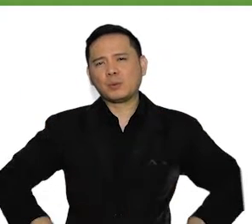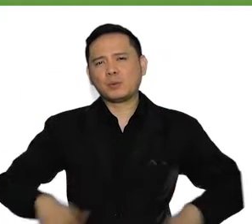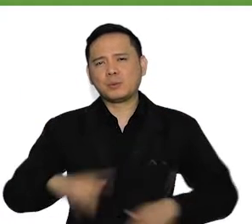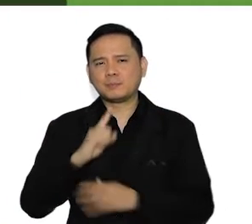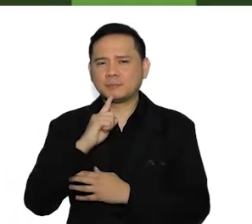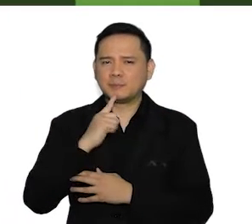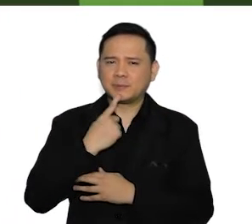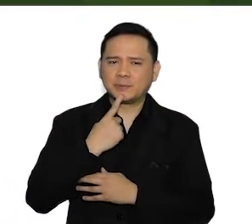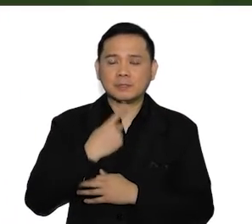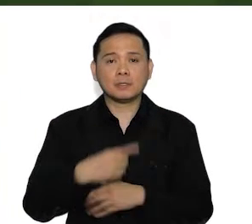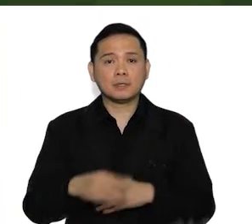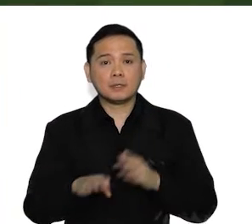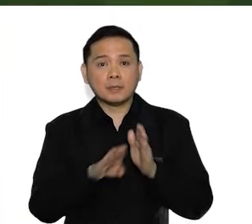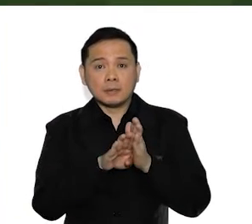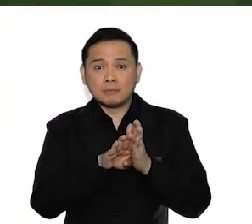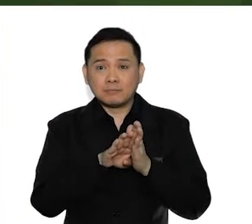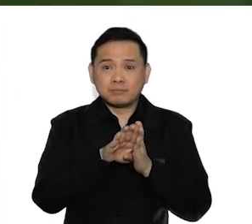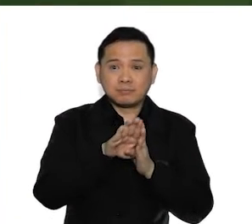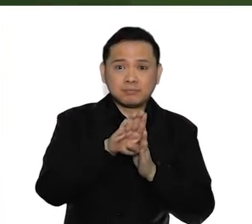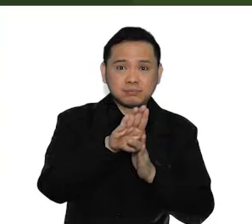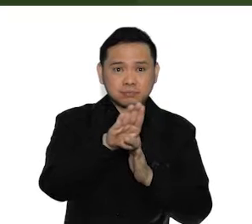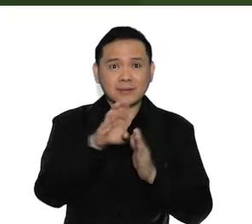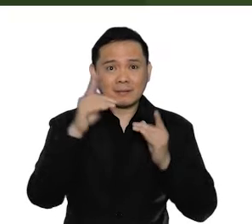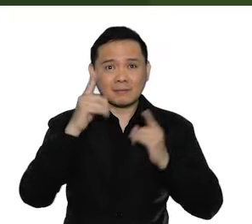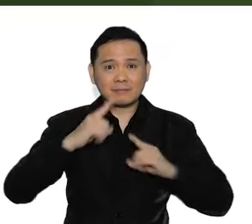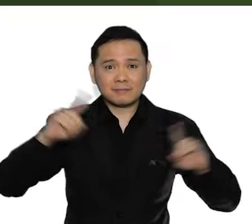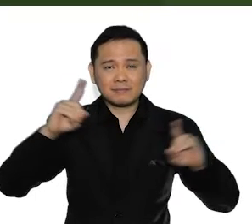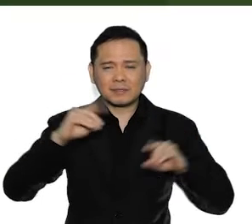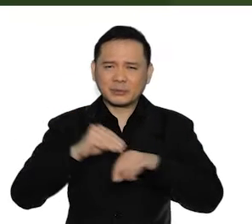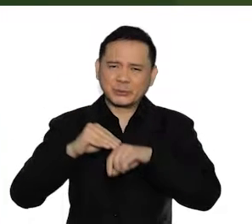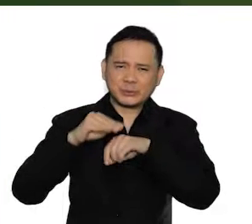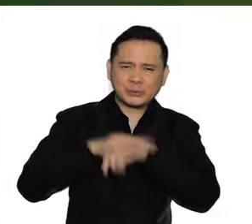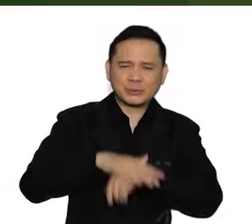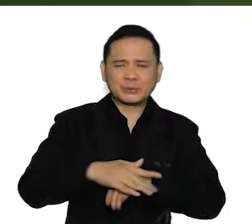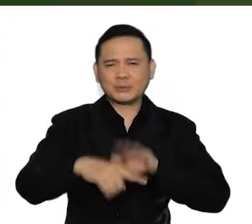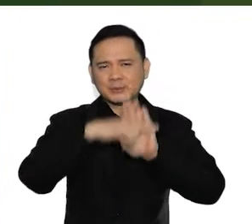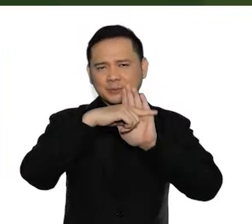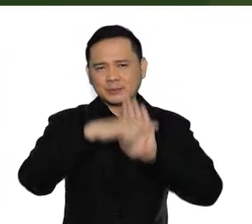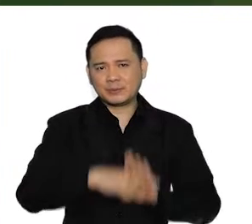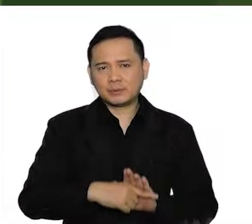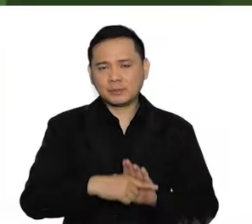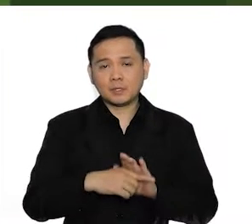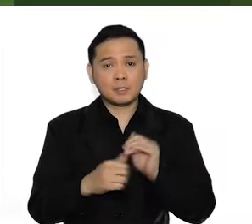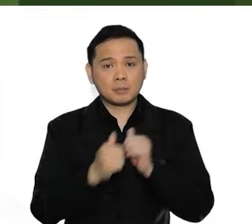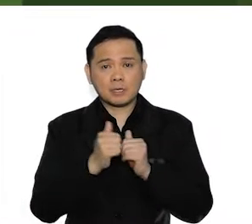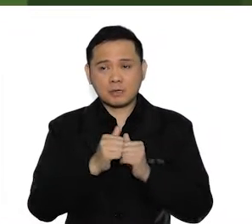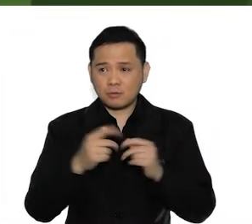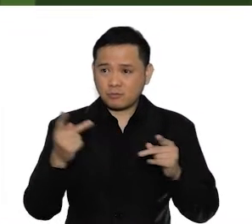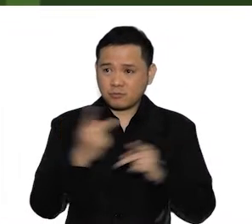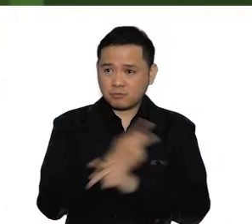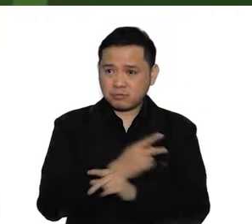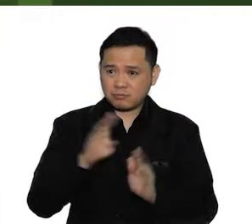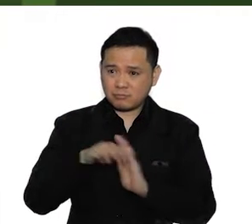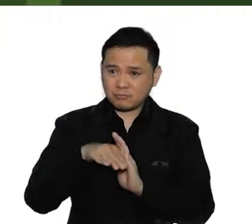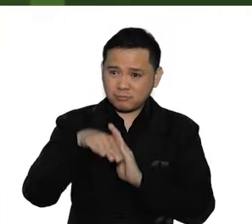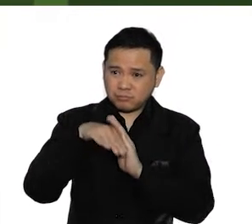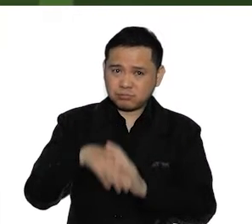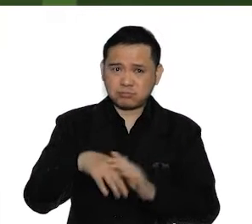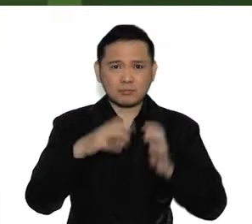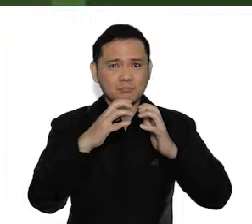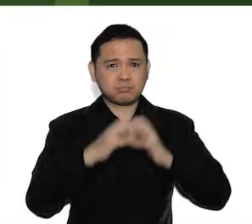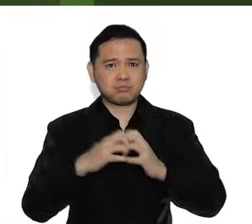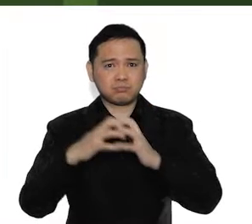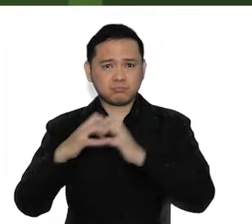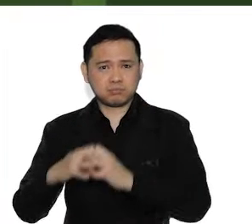development achievements have also been affected by the climate crisis, and it further aggravates existing development